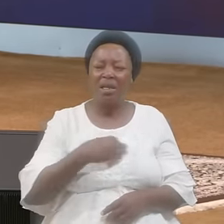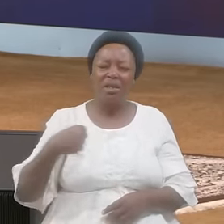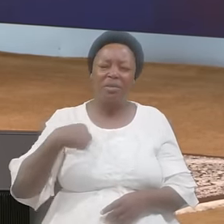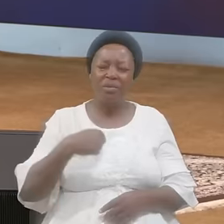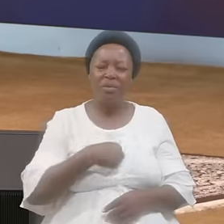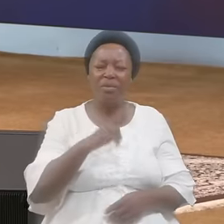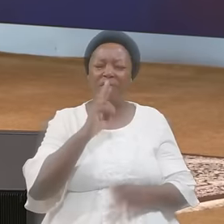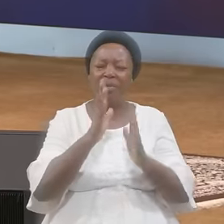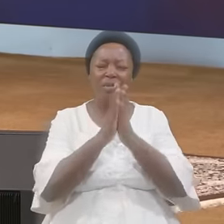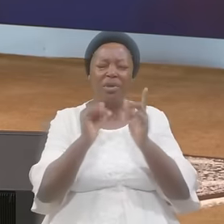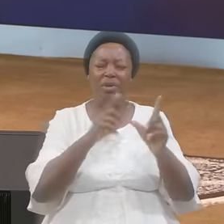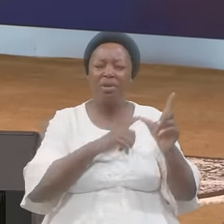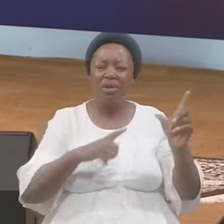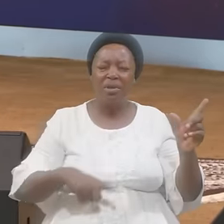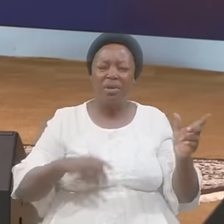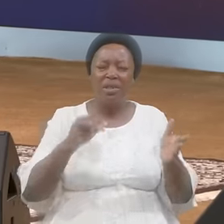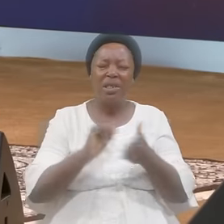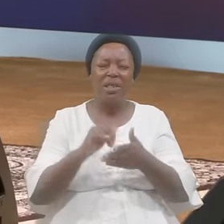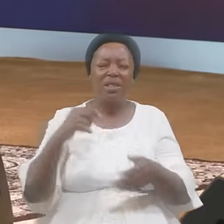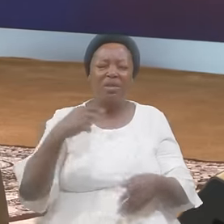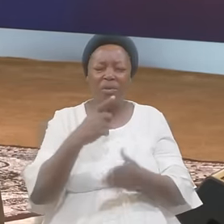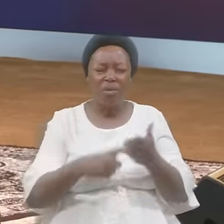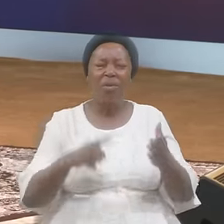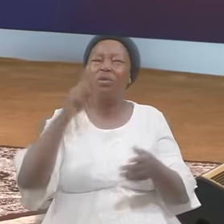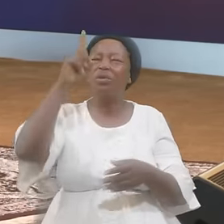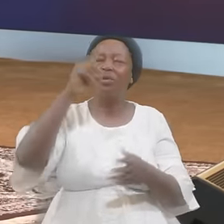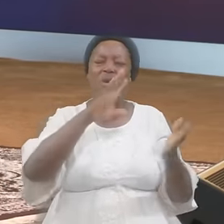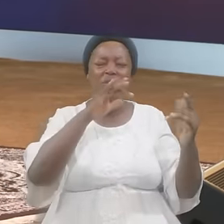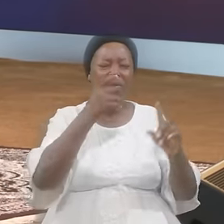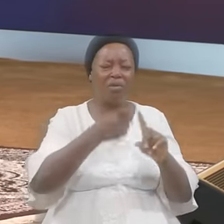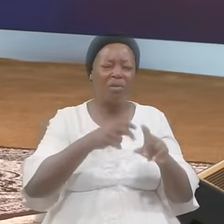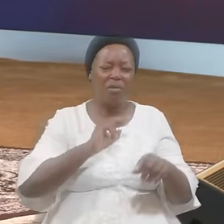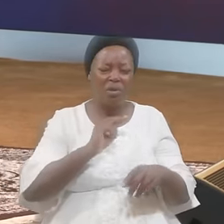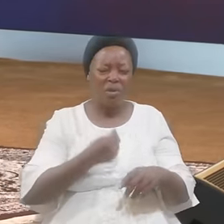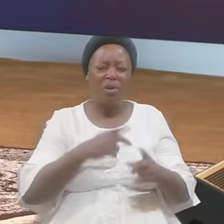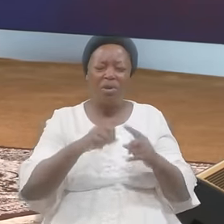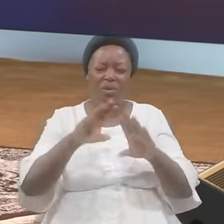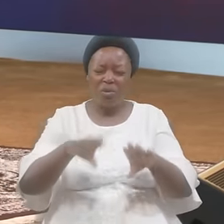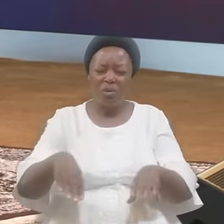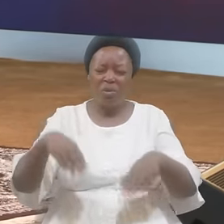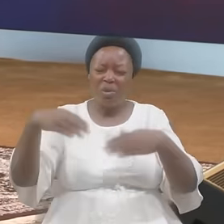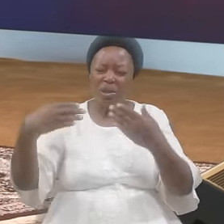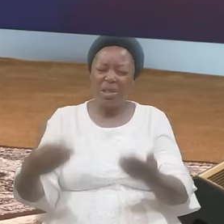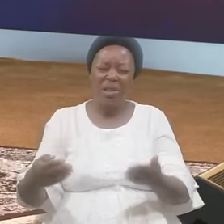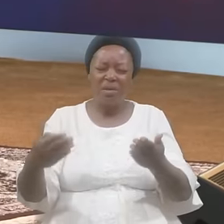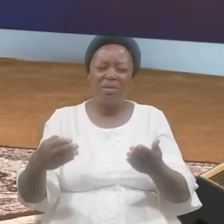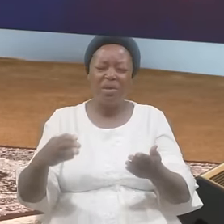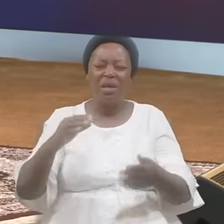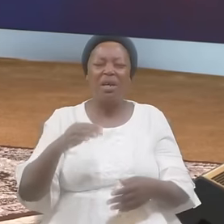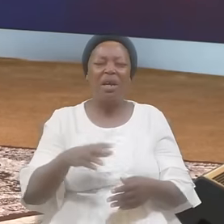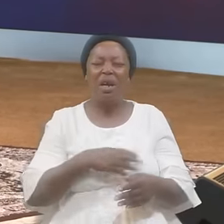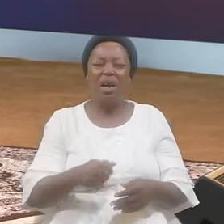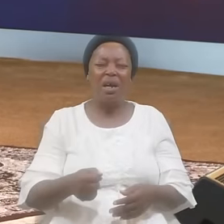That what you expect of us To give a very heart to your